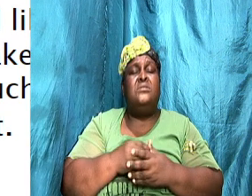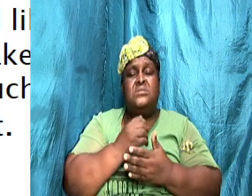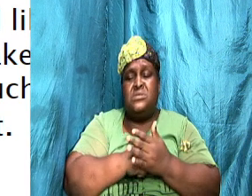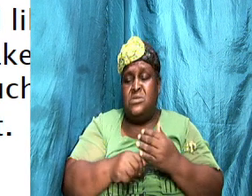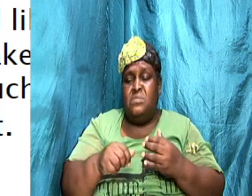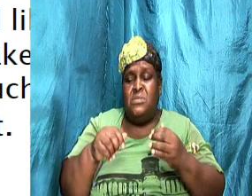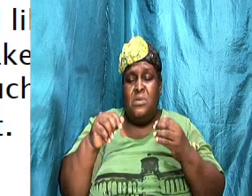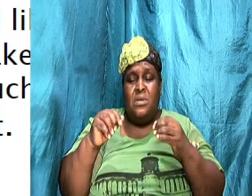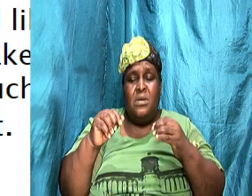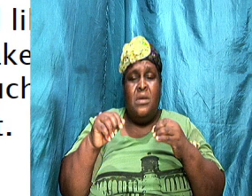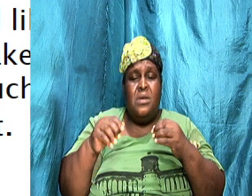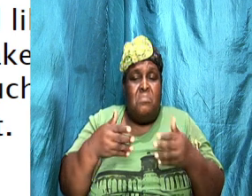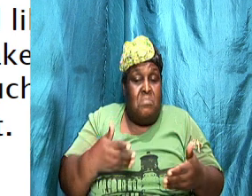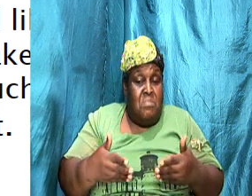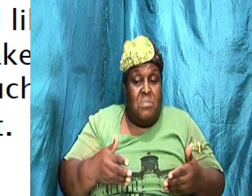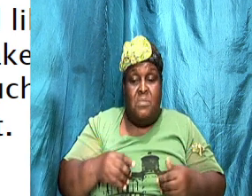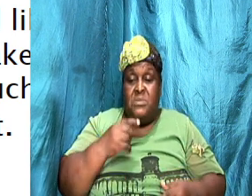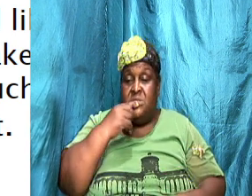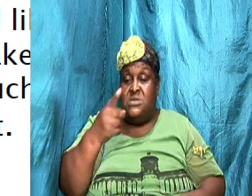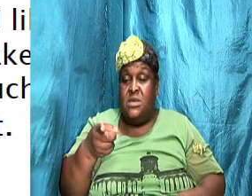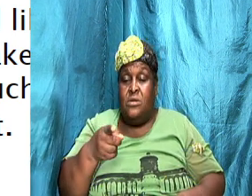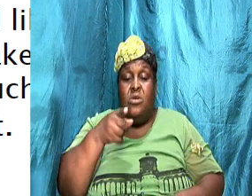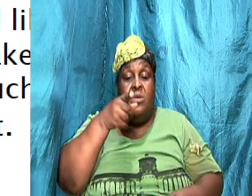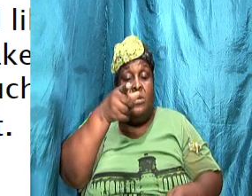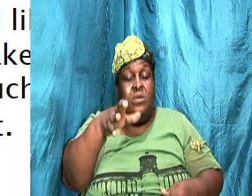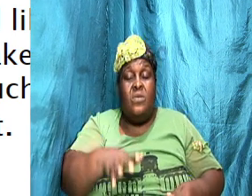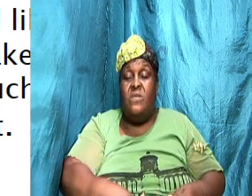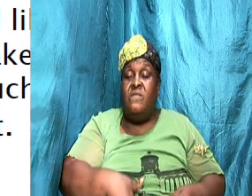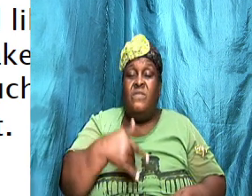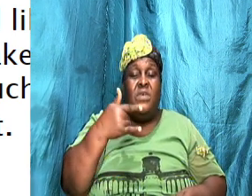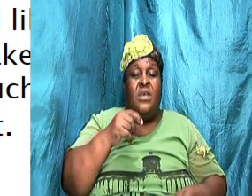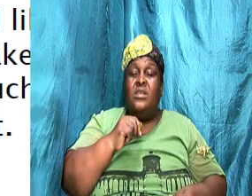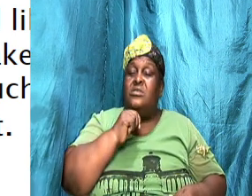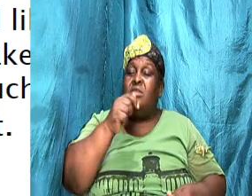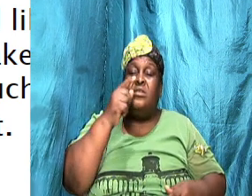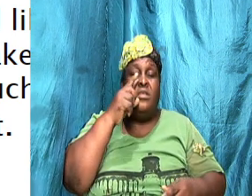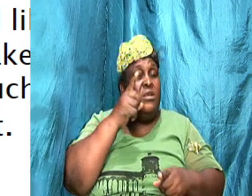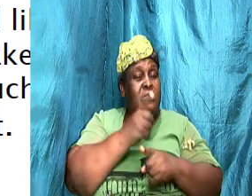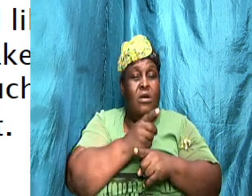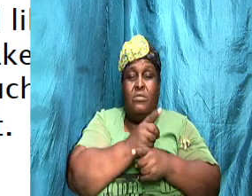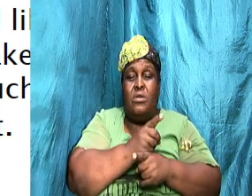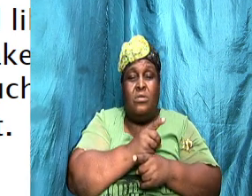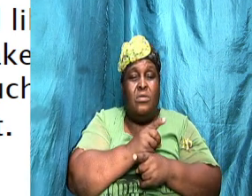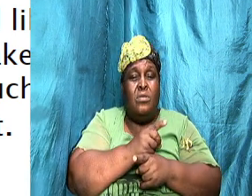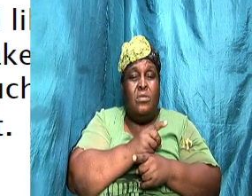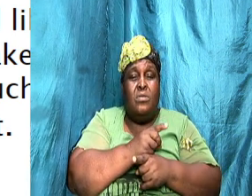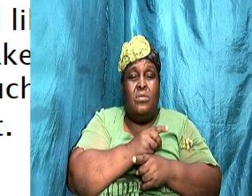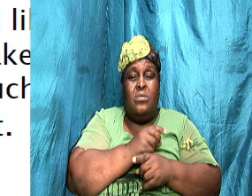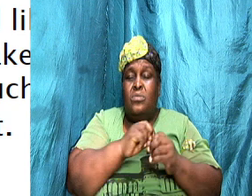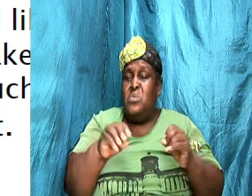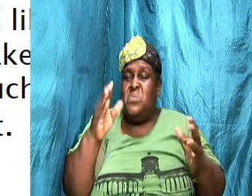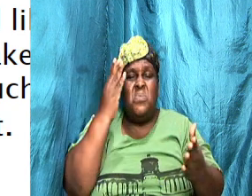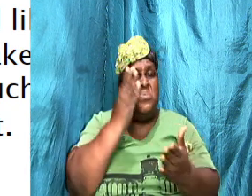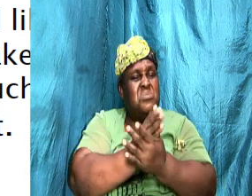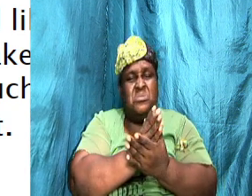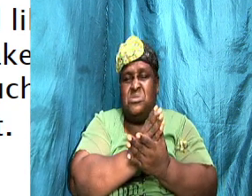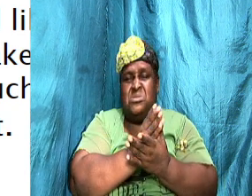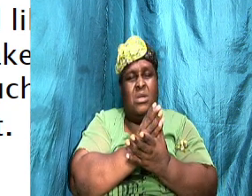you feel that it is not correct. Don't jump in and interrupt the partner